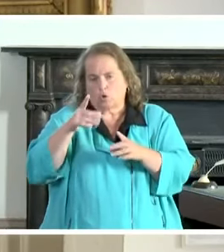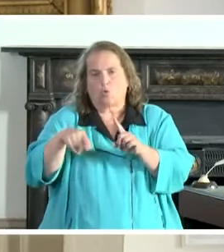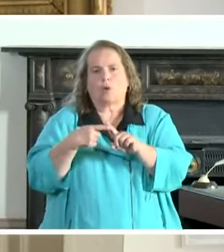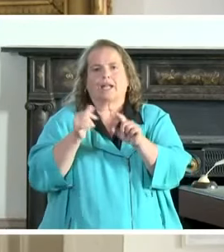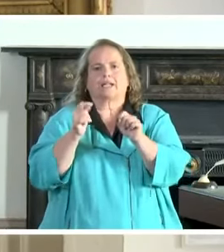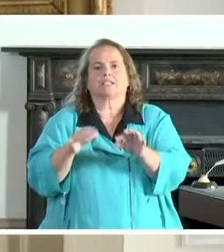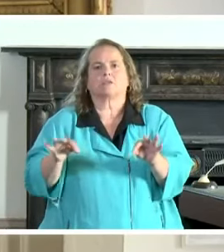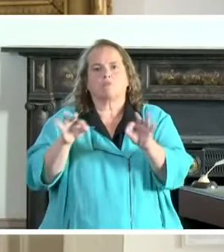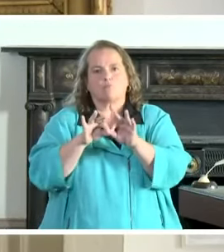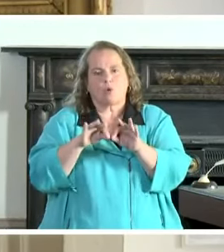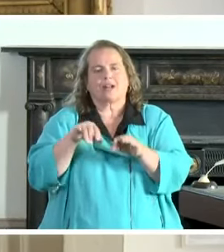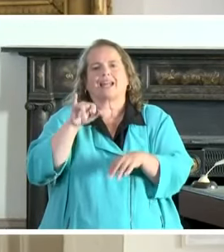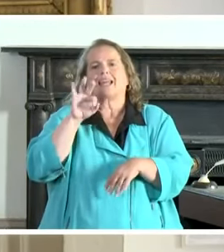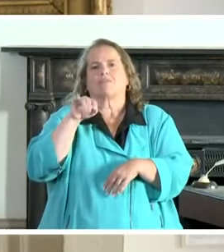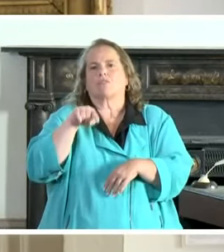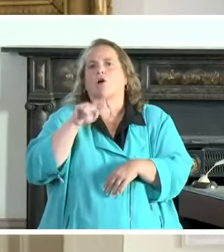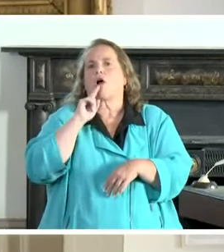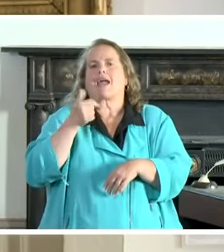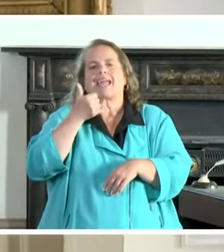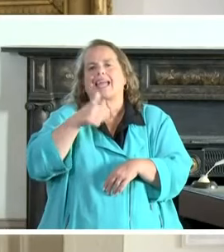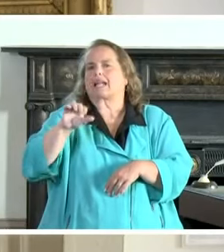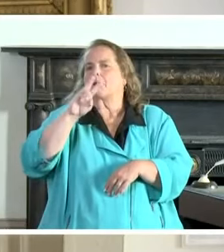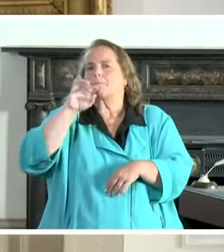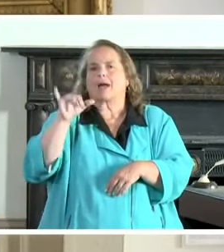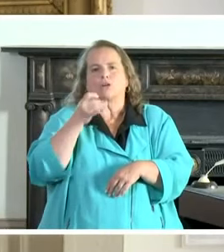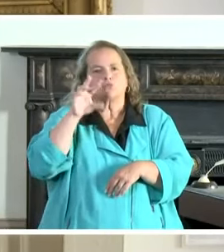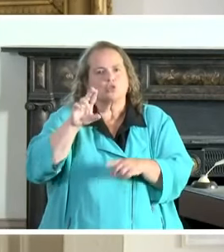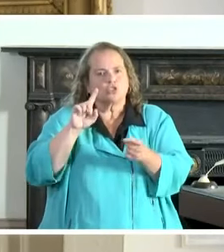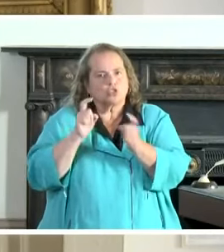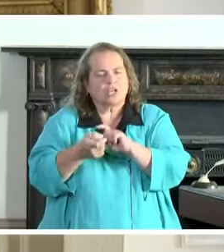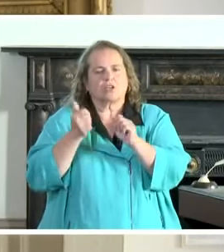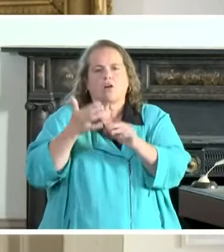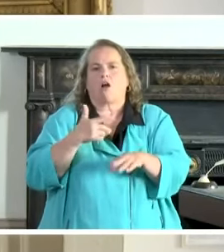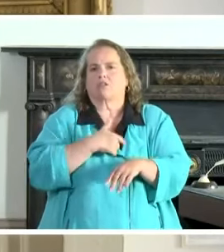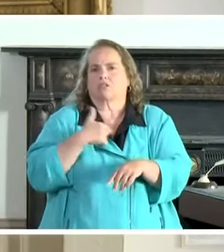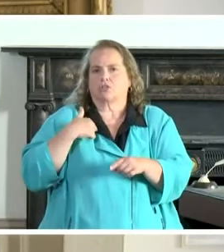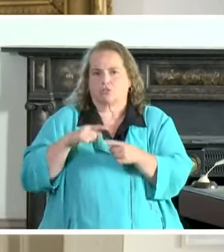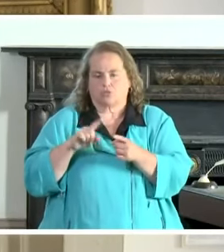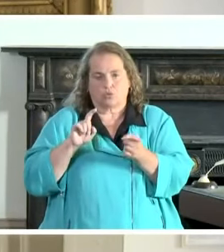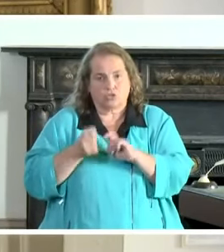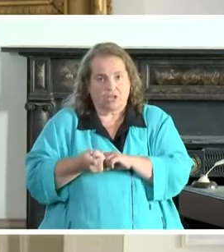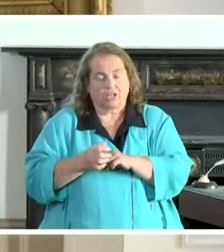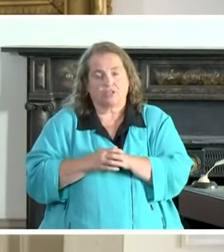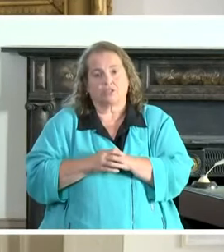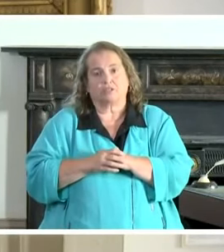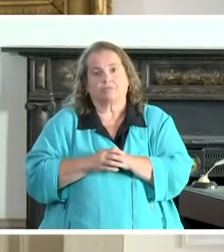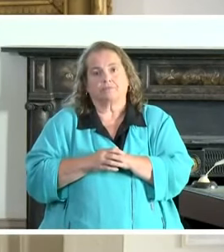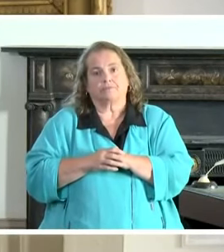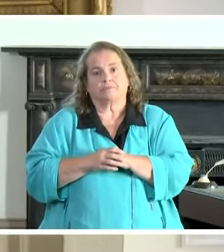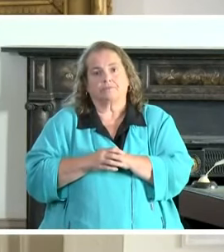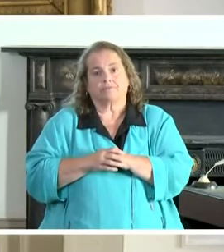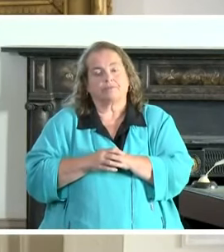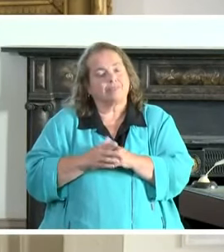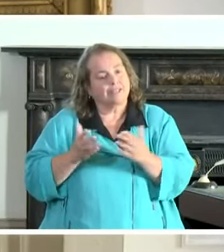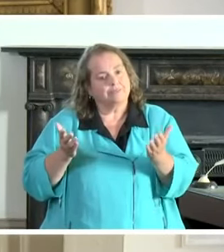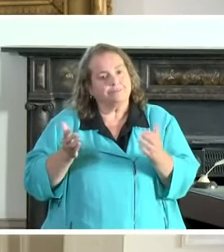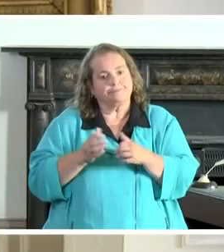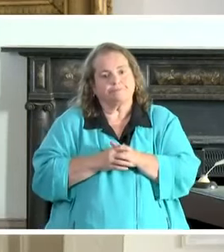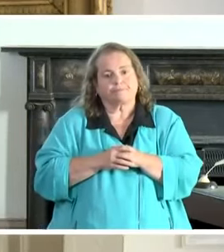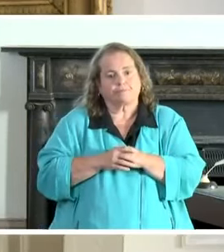if there are major changes that cause us to change strategy. There have been